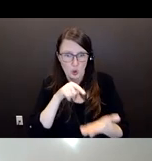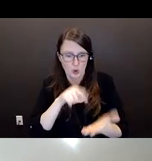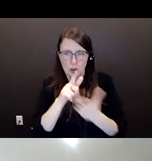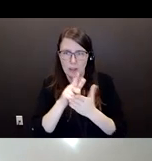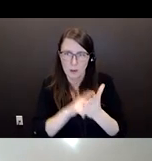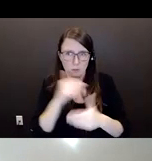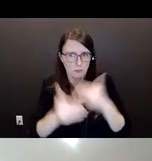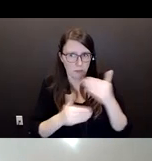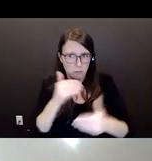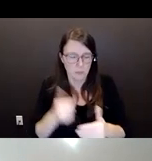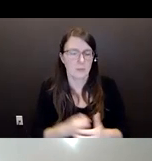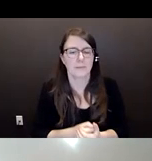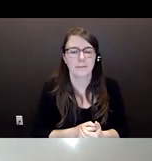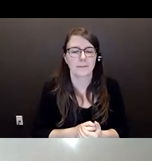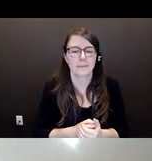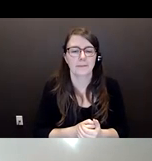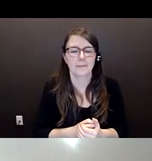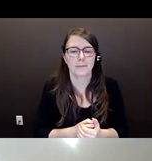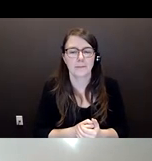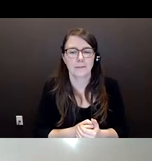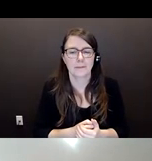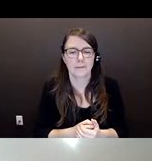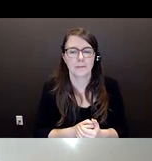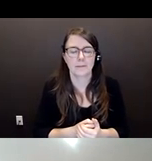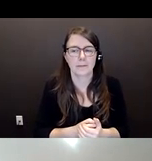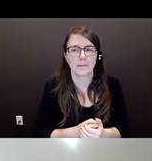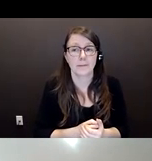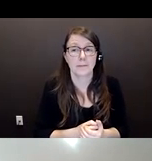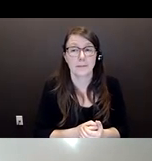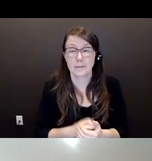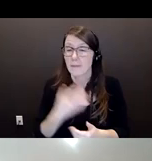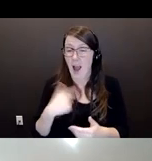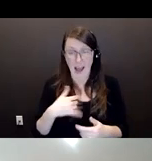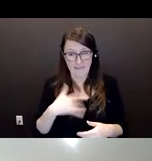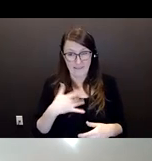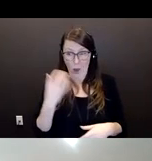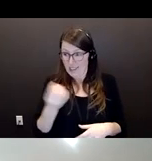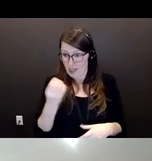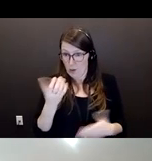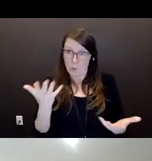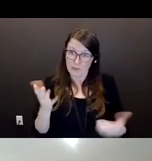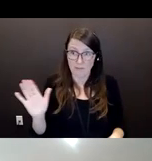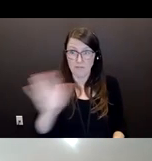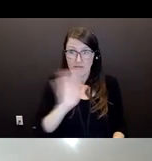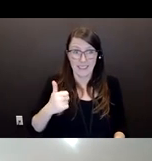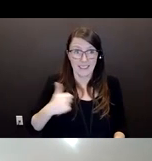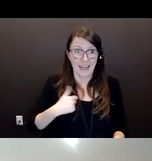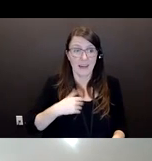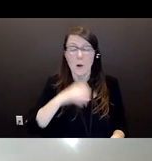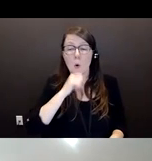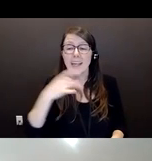province of Ontario and elsewhere in Canada should at the age of 18 or older, have a power of attorney for personal